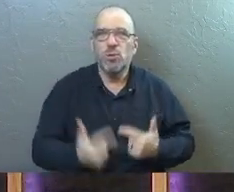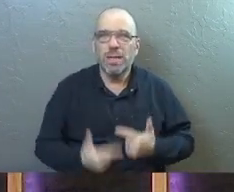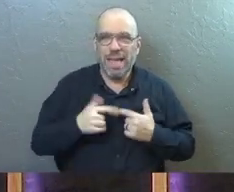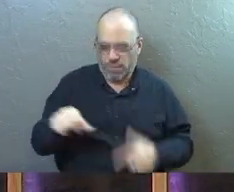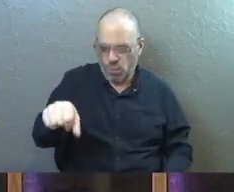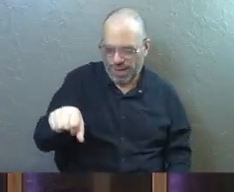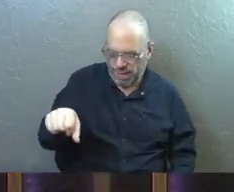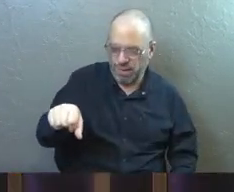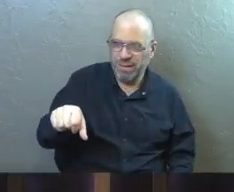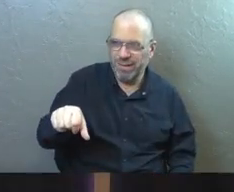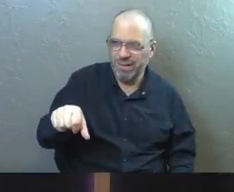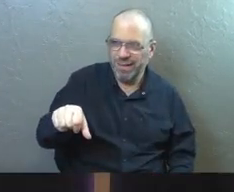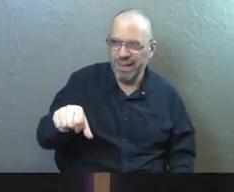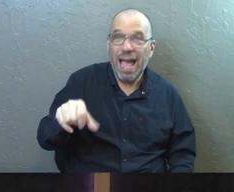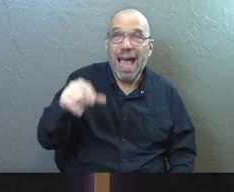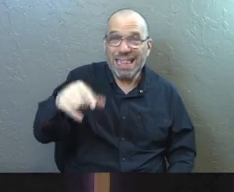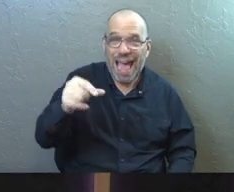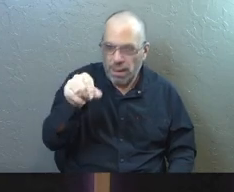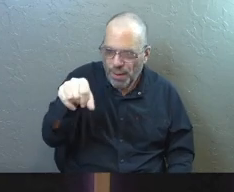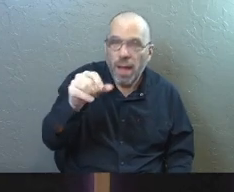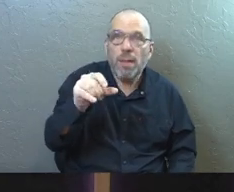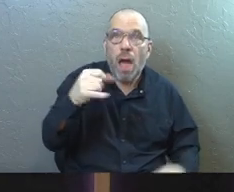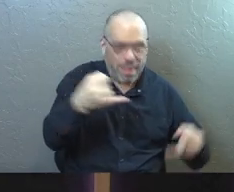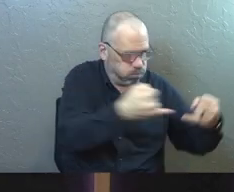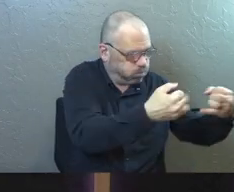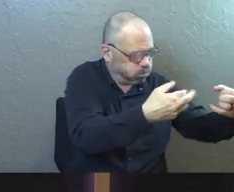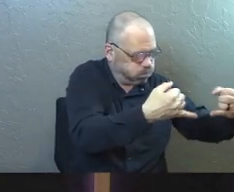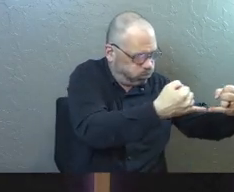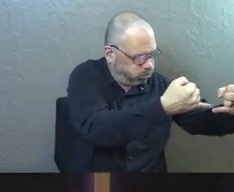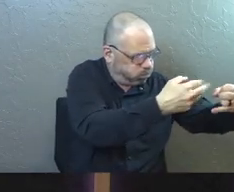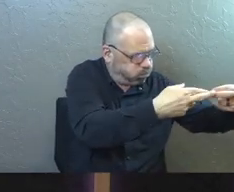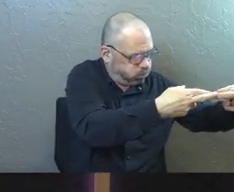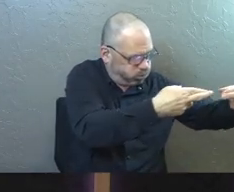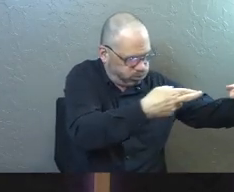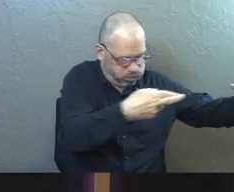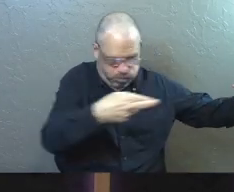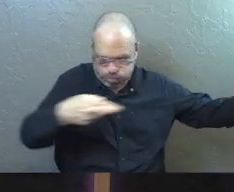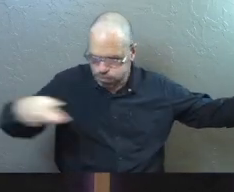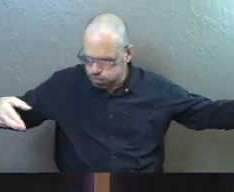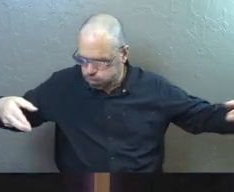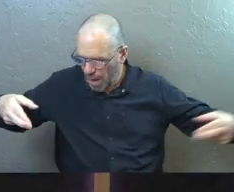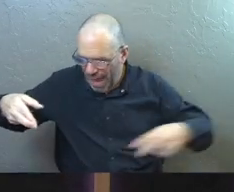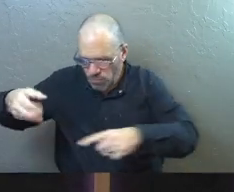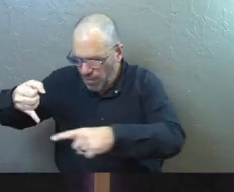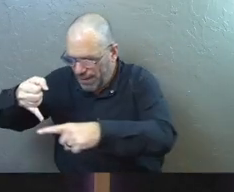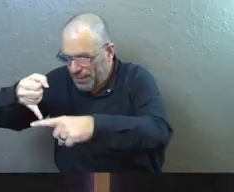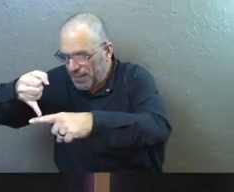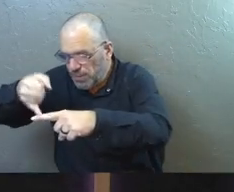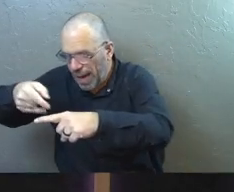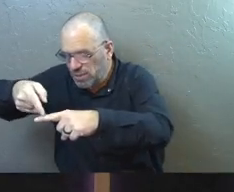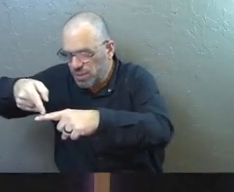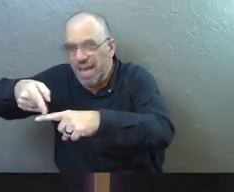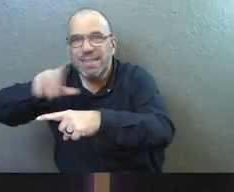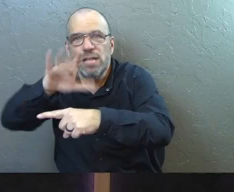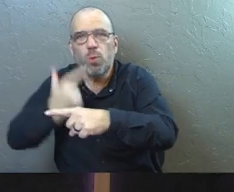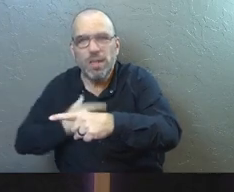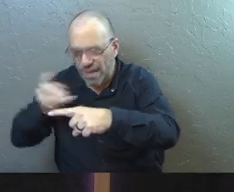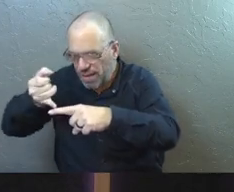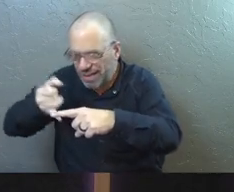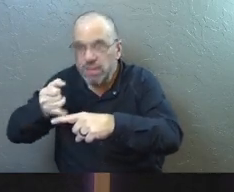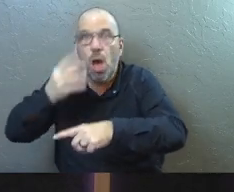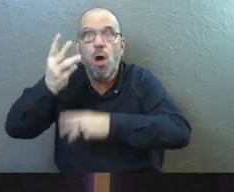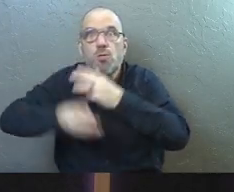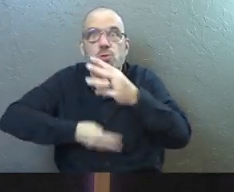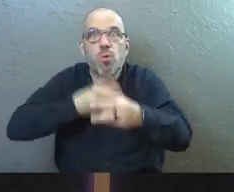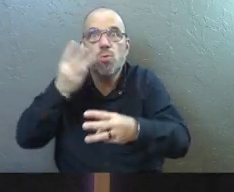life. It's the tiny little amount of time that you've got on planet earth. And what's weird is this